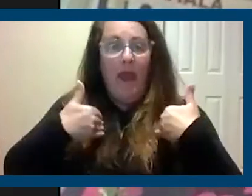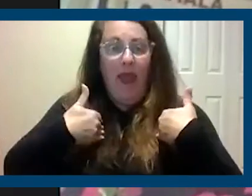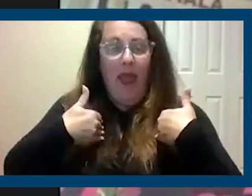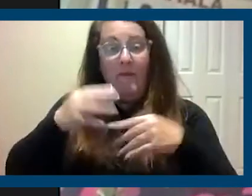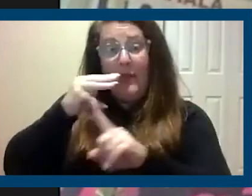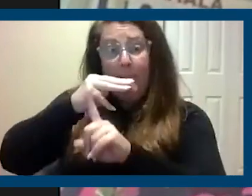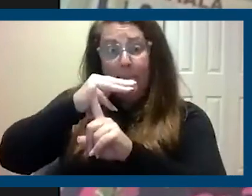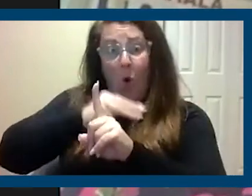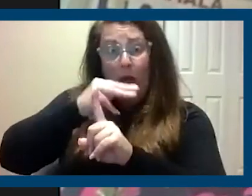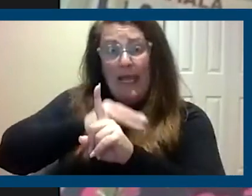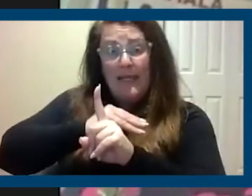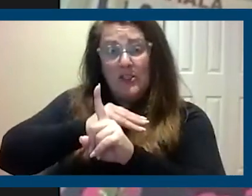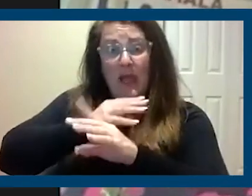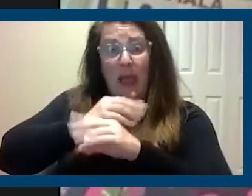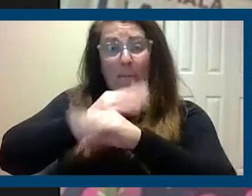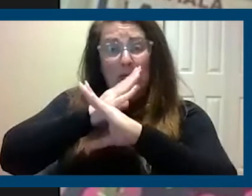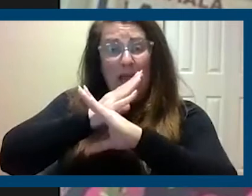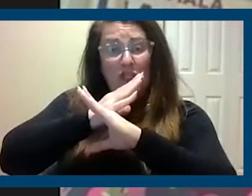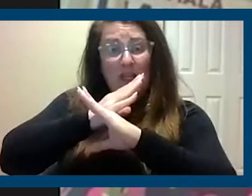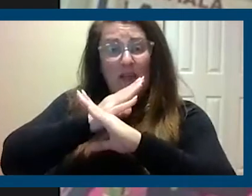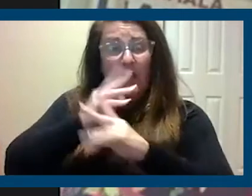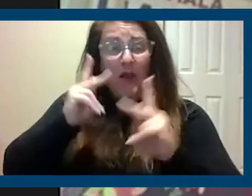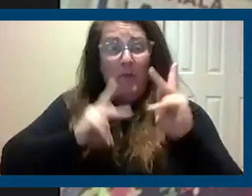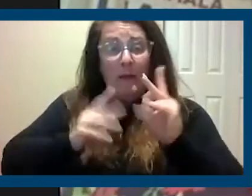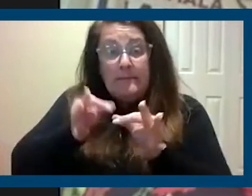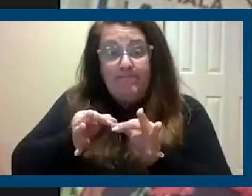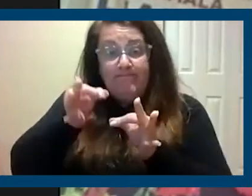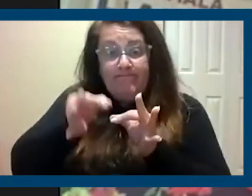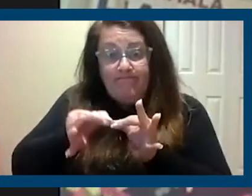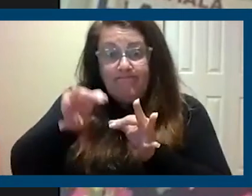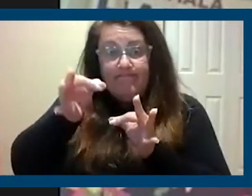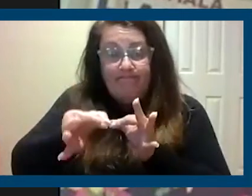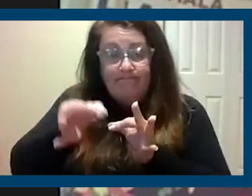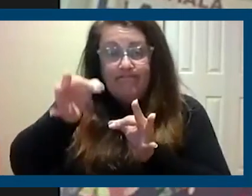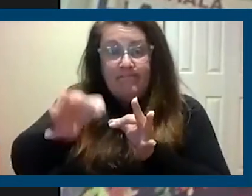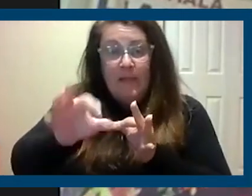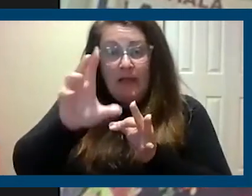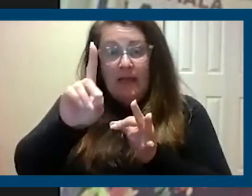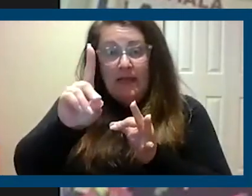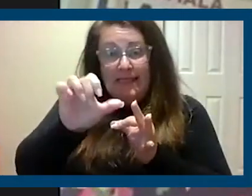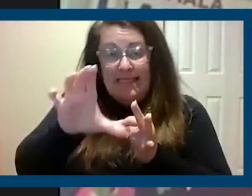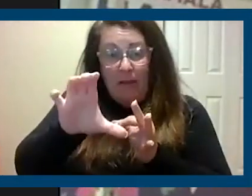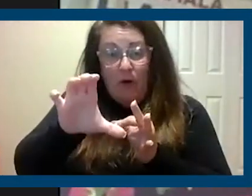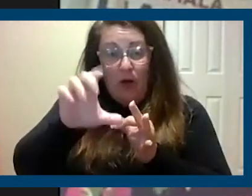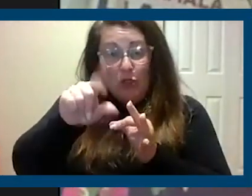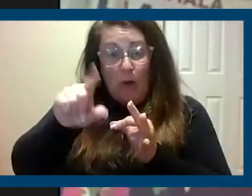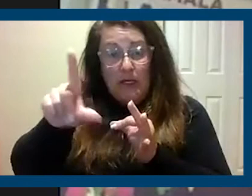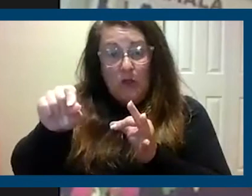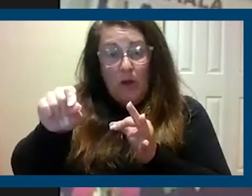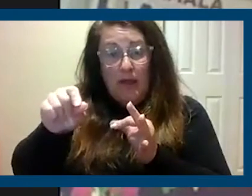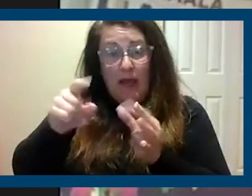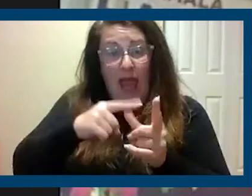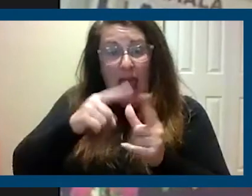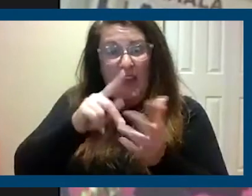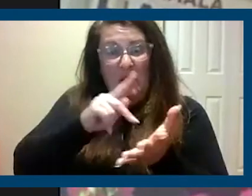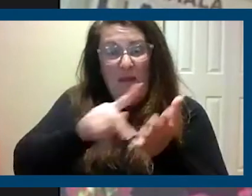mortgage, uh, protections where people are able to put their mortgage off till December and then, uh, pay on the back end.